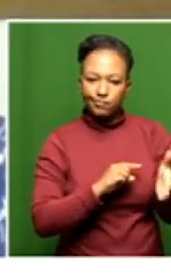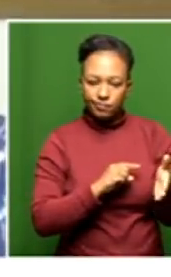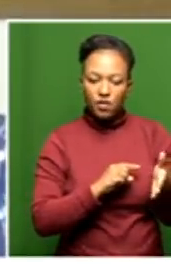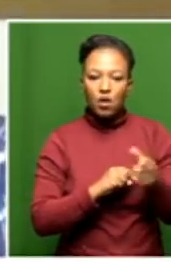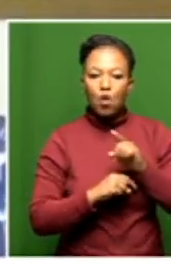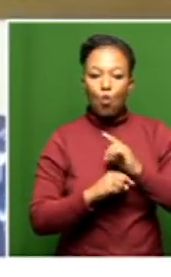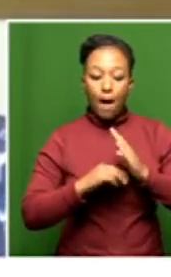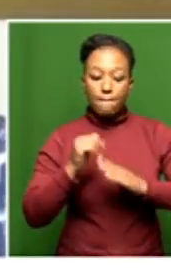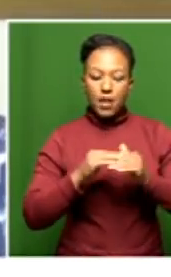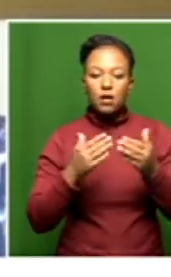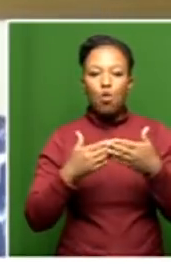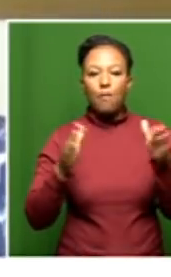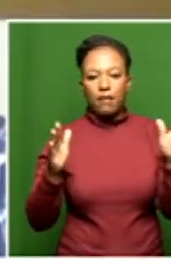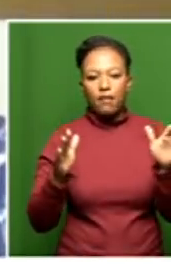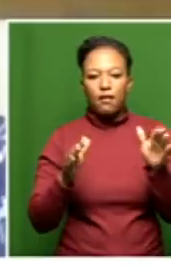forward,